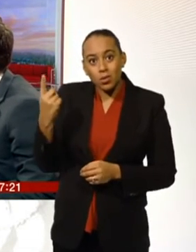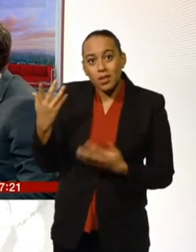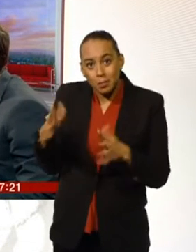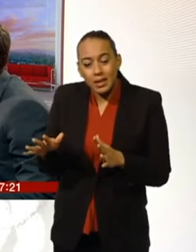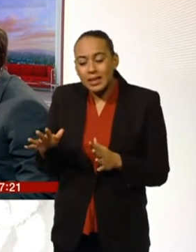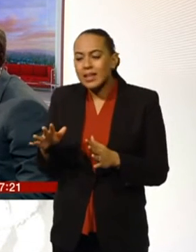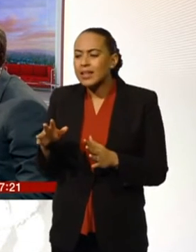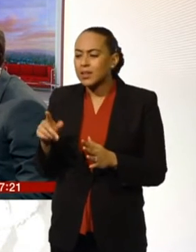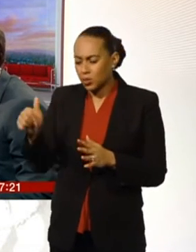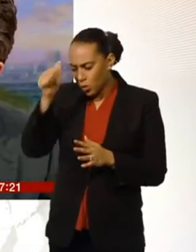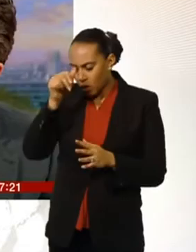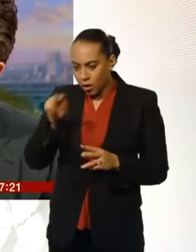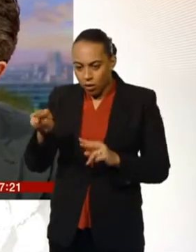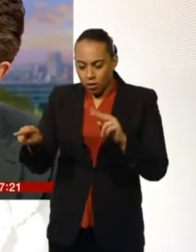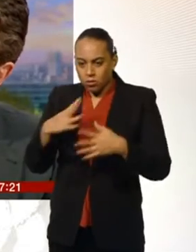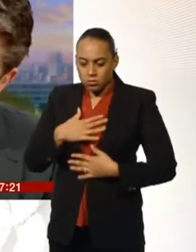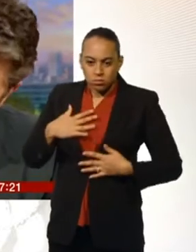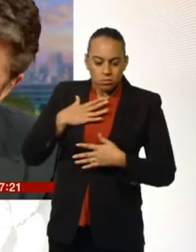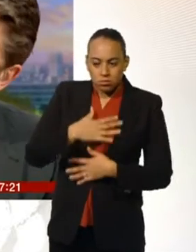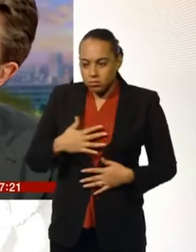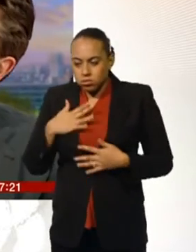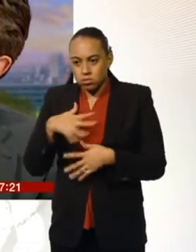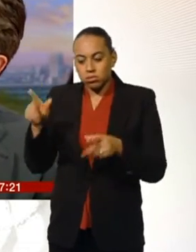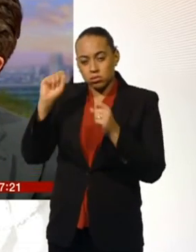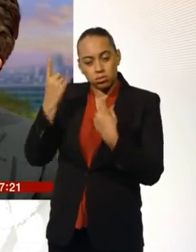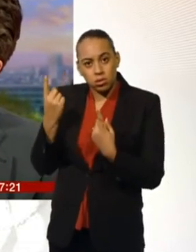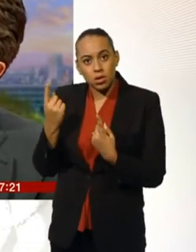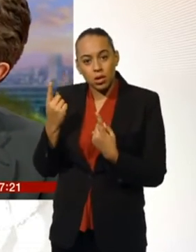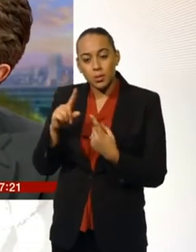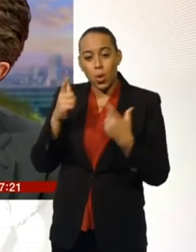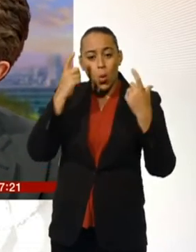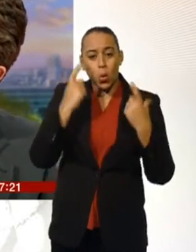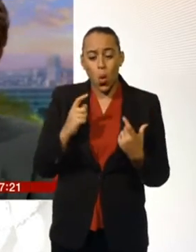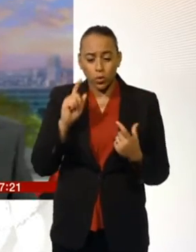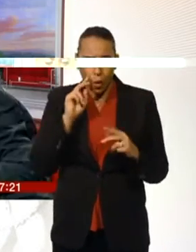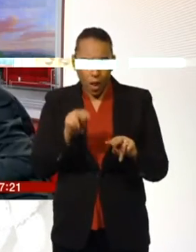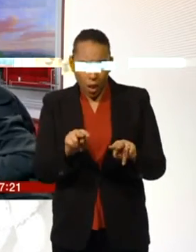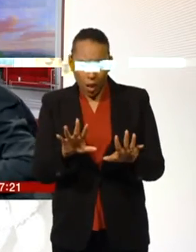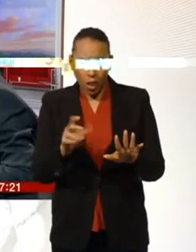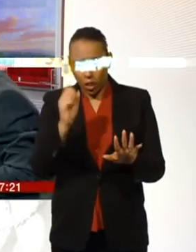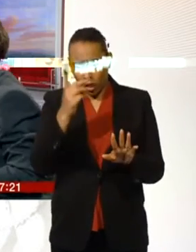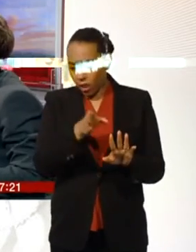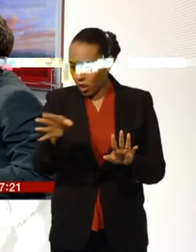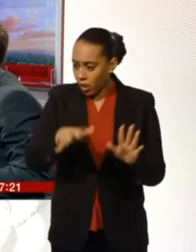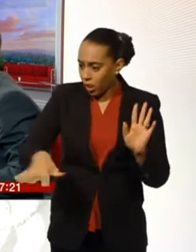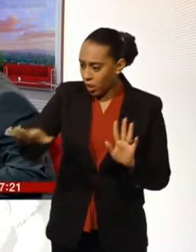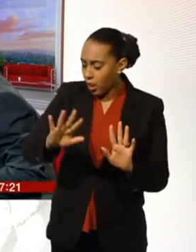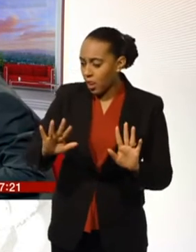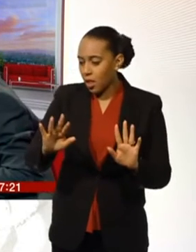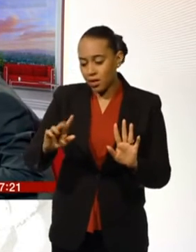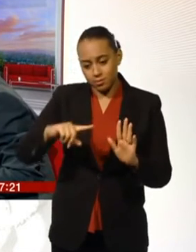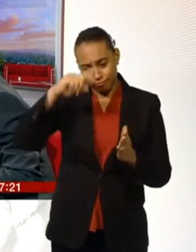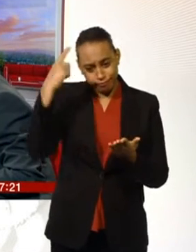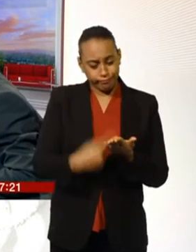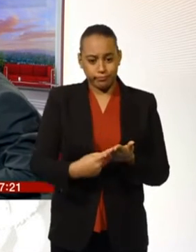of the emotions that you go through. At the same time, the court may well be keen to lay down a marker, which is that